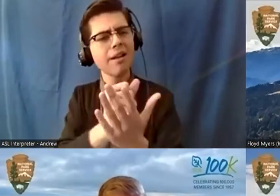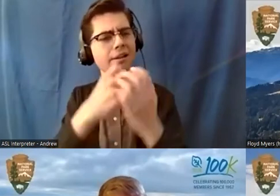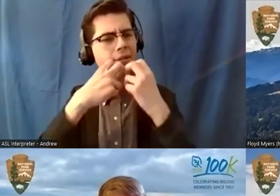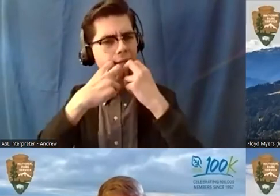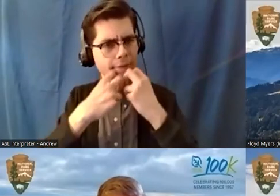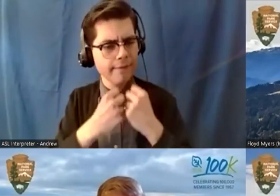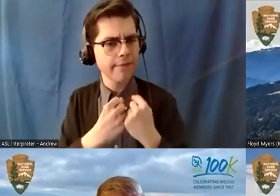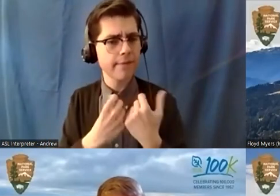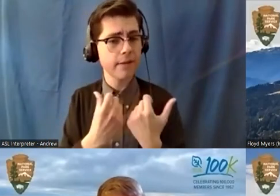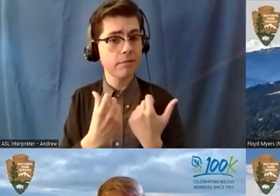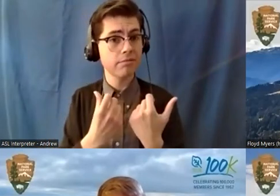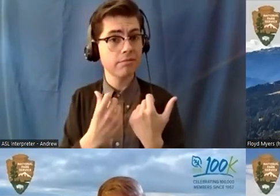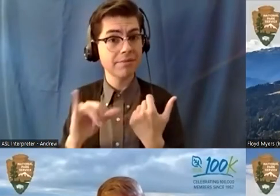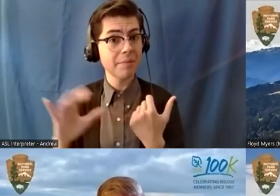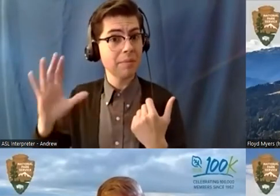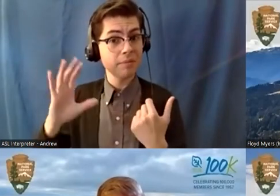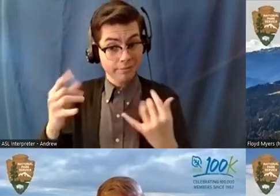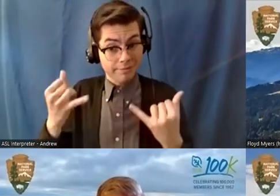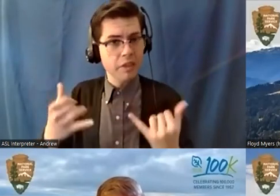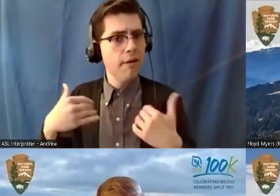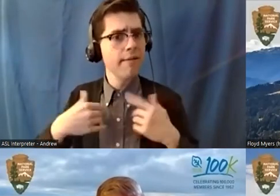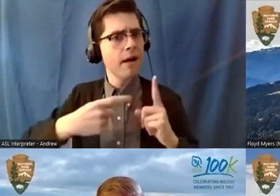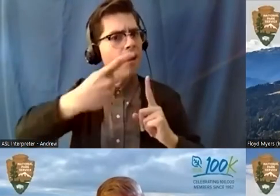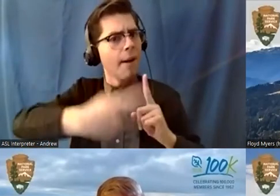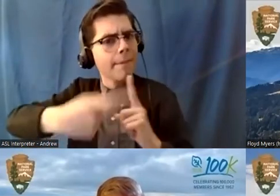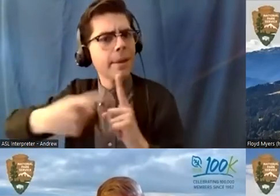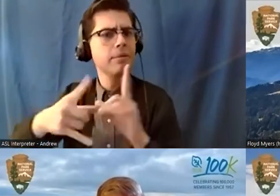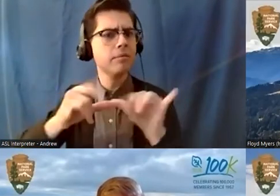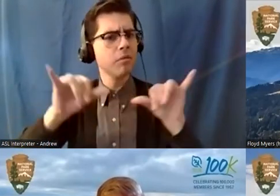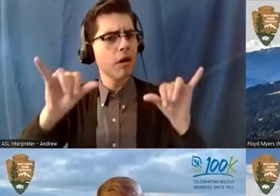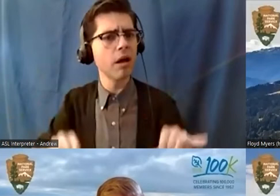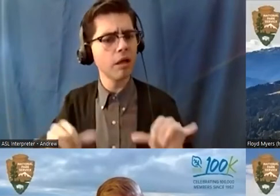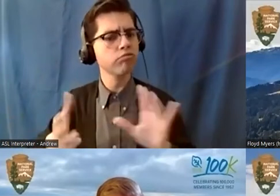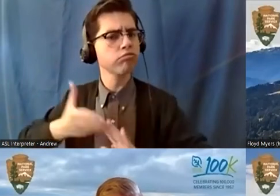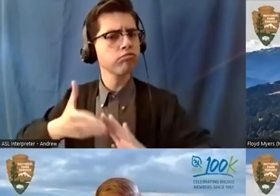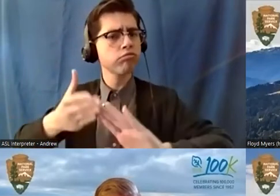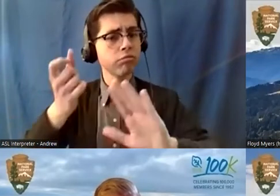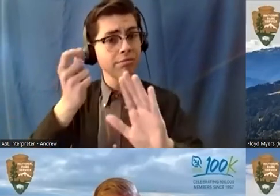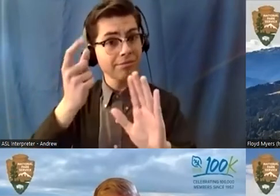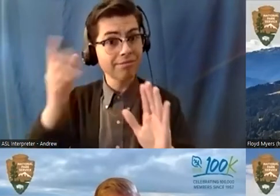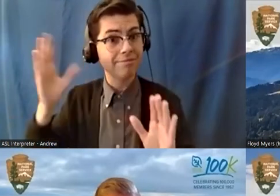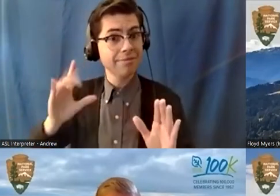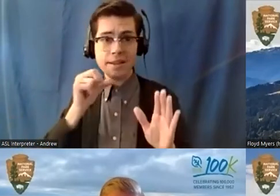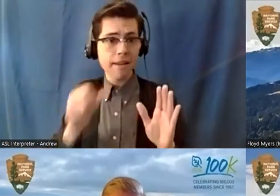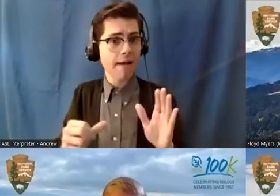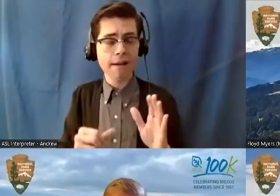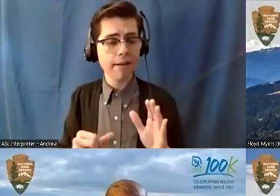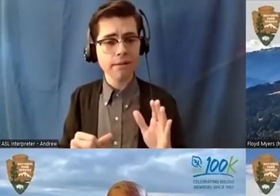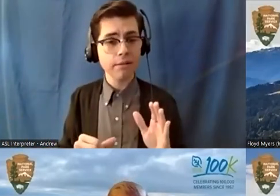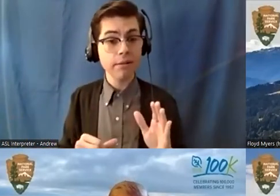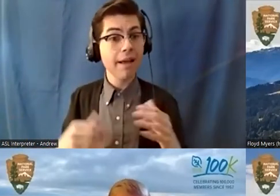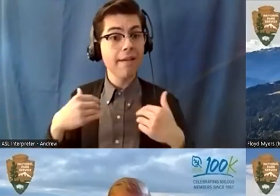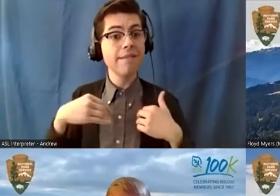before a lot of the automation and in fact we had to read the temperatures with doll head thermometers that were placed into each of the